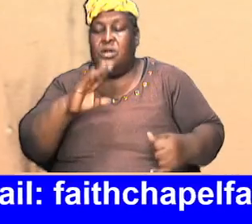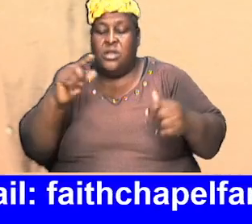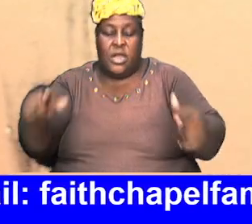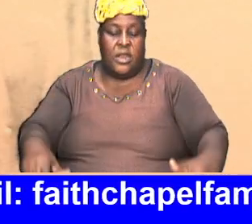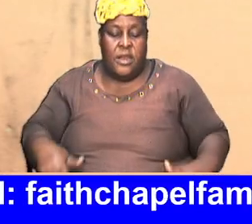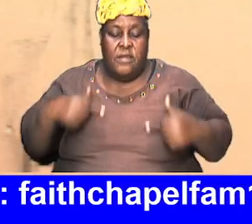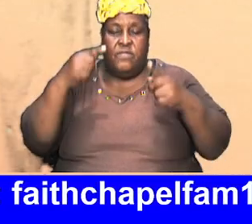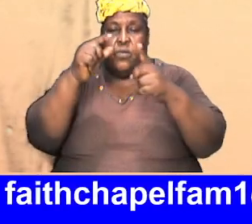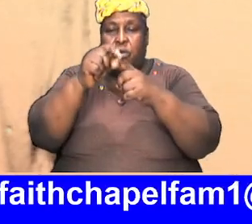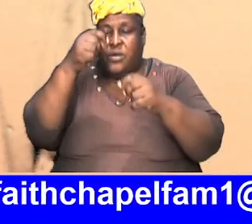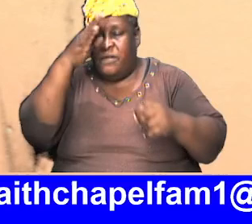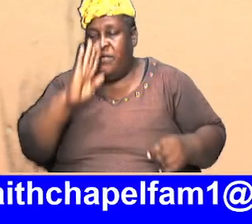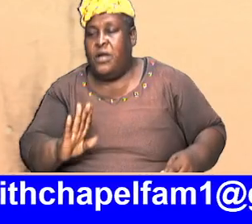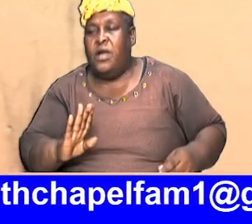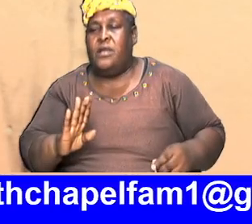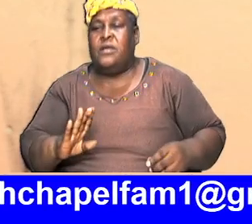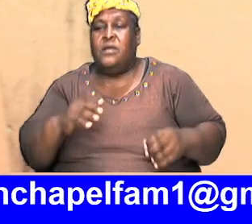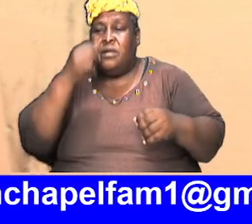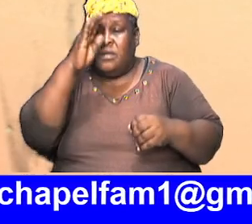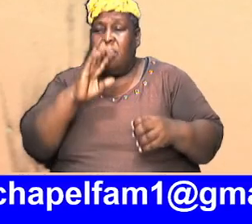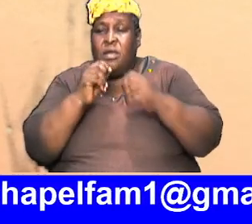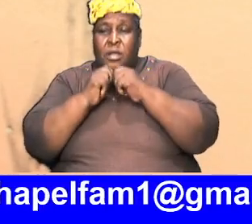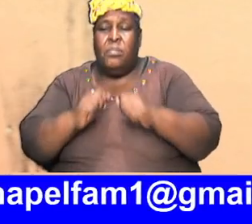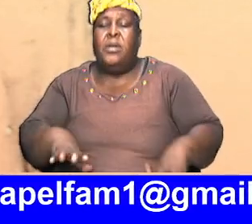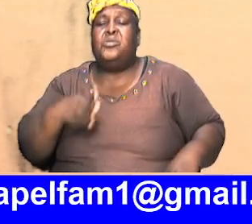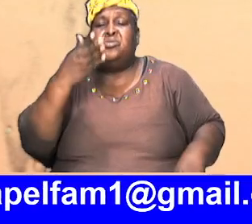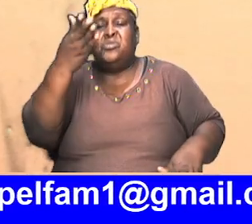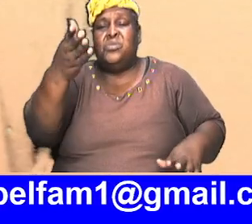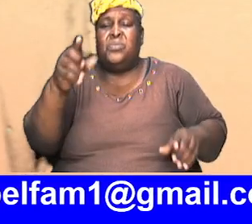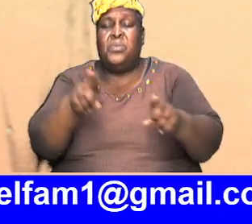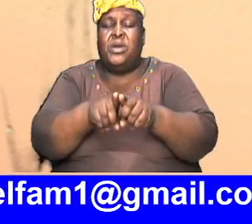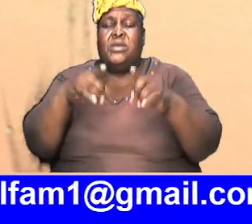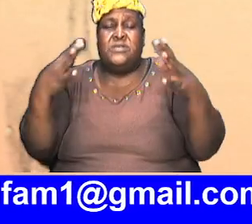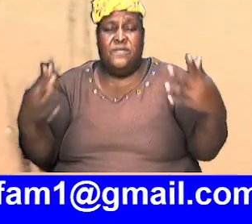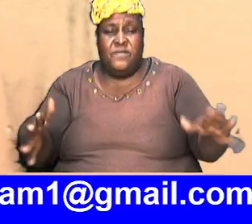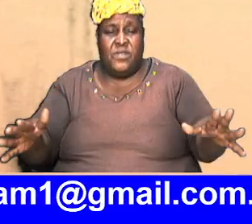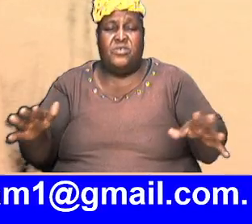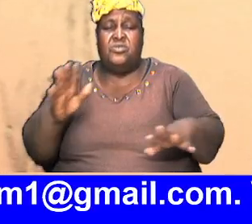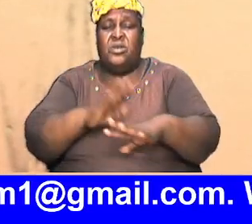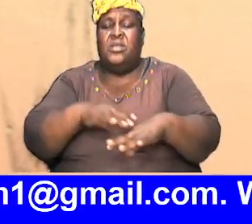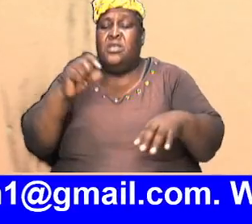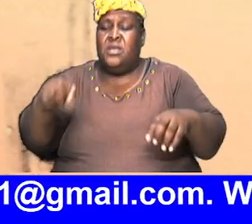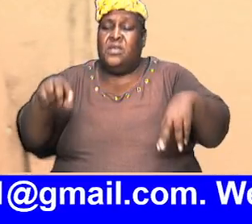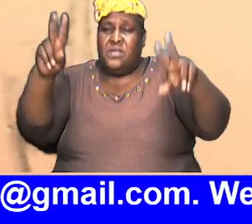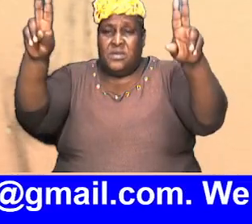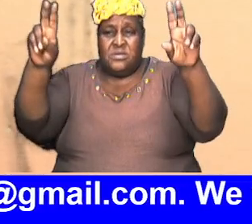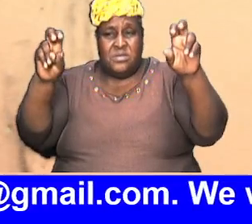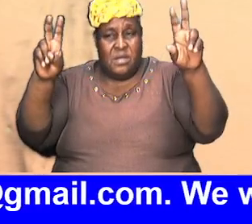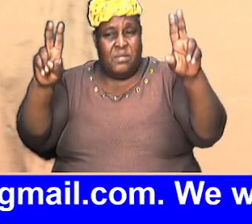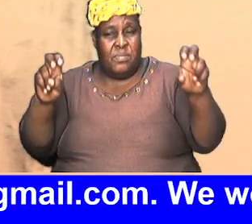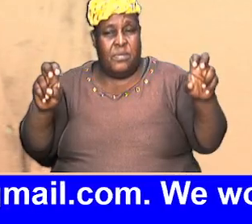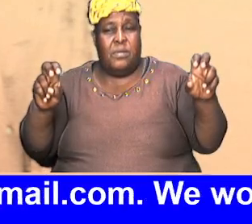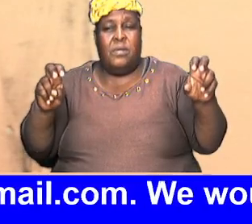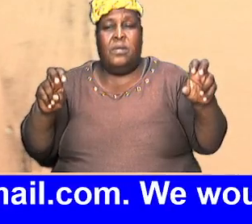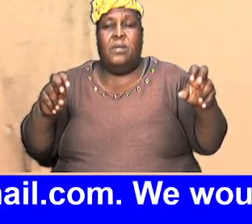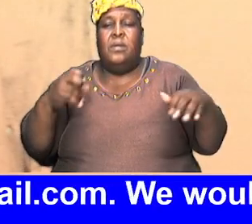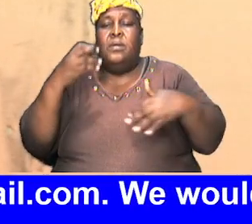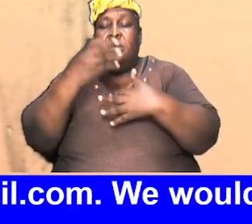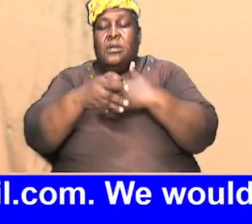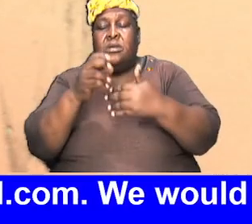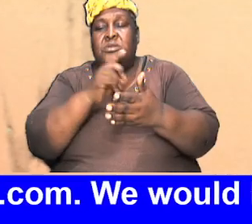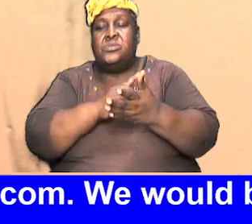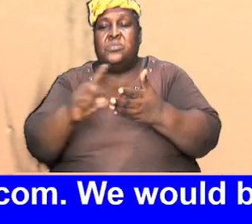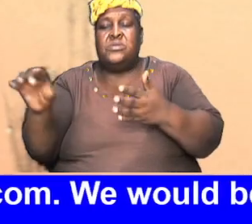world God bless you as we close on this series and we pick up next week same